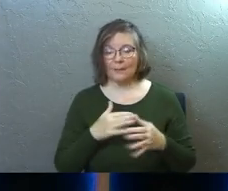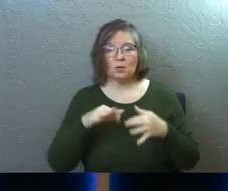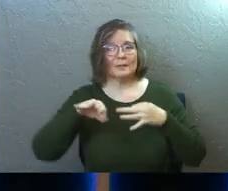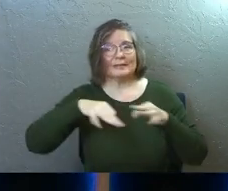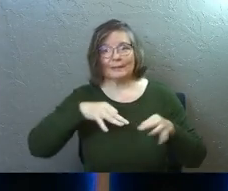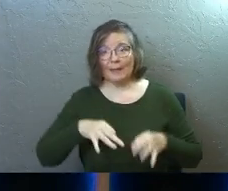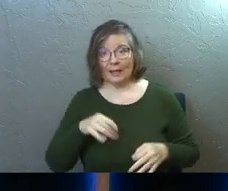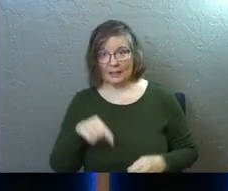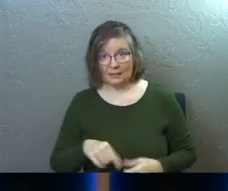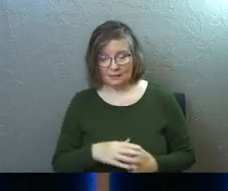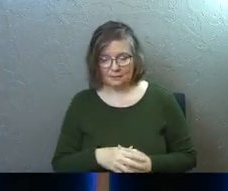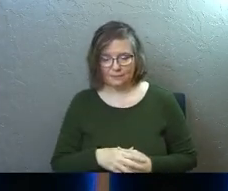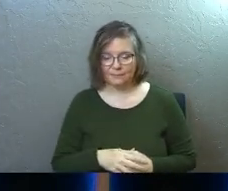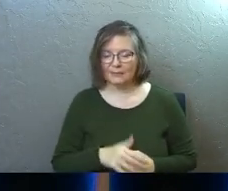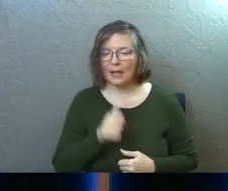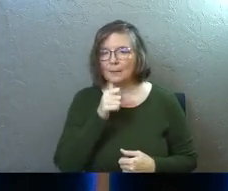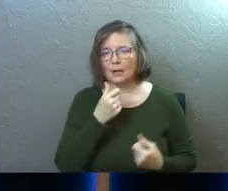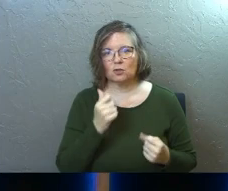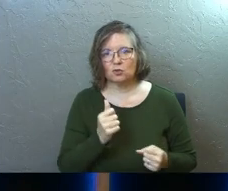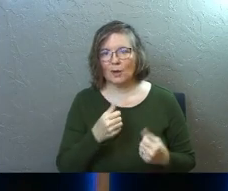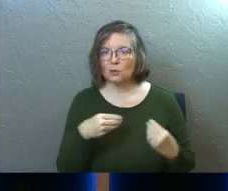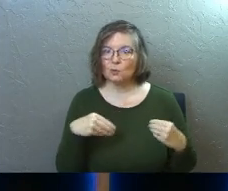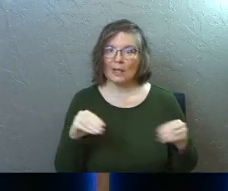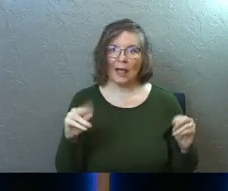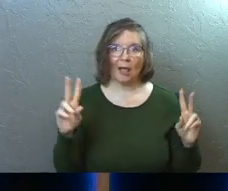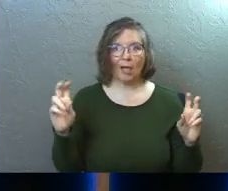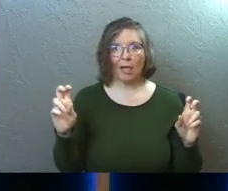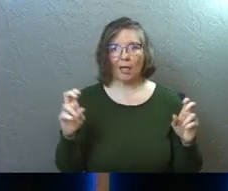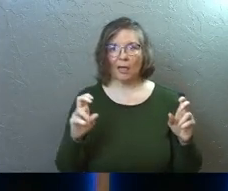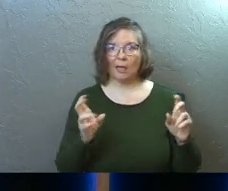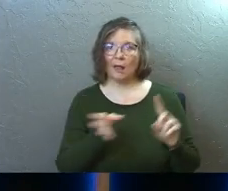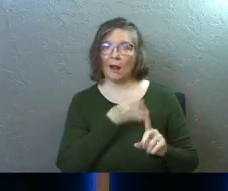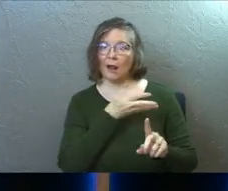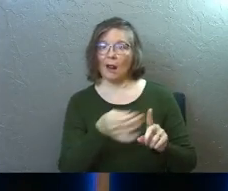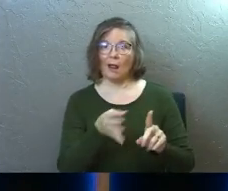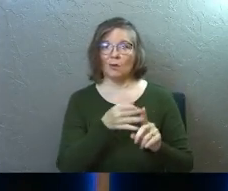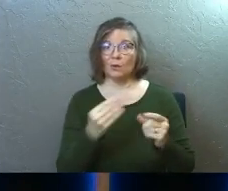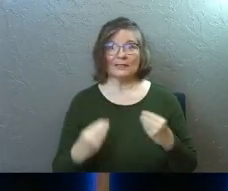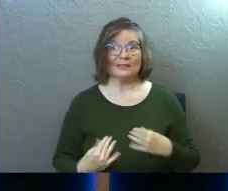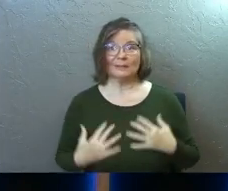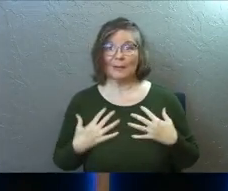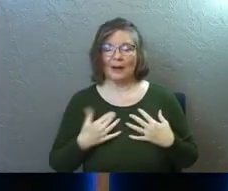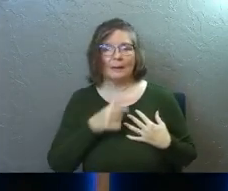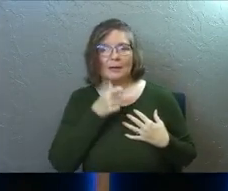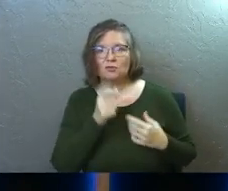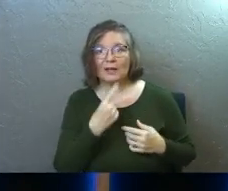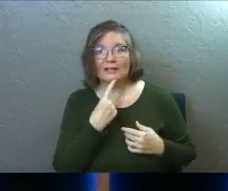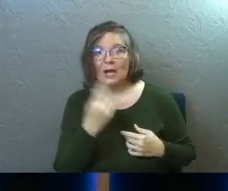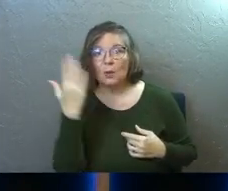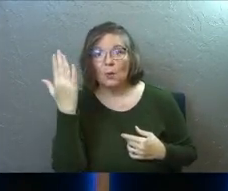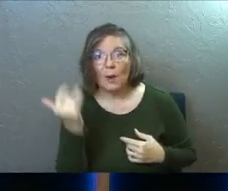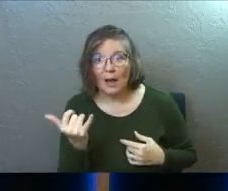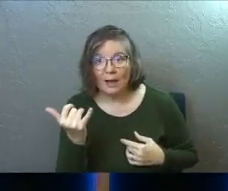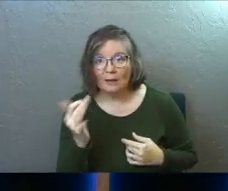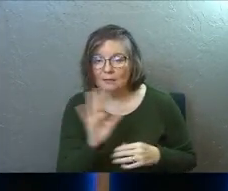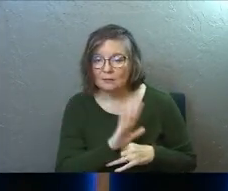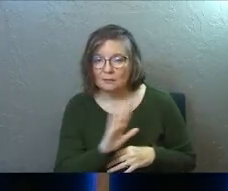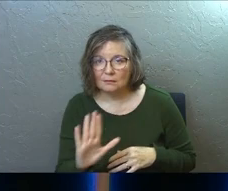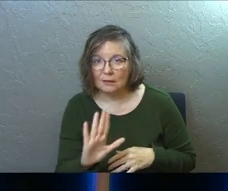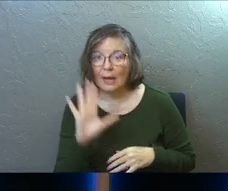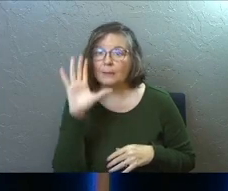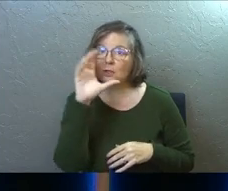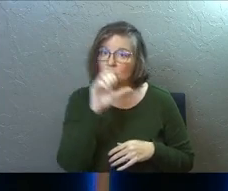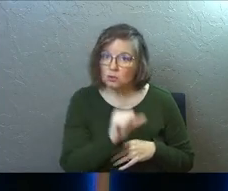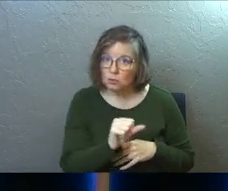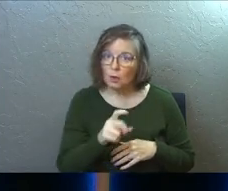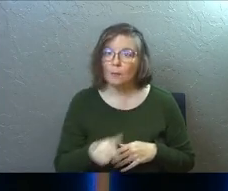just going to explain this. I'm not going to try to sell it. I'm not going to try to inspire you. I'm not going to try to tell you why. I'm going to